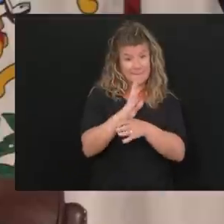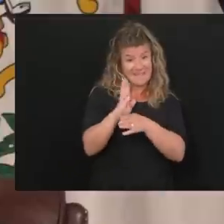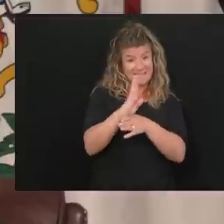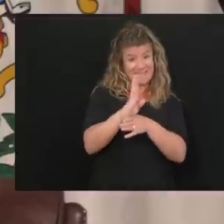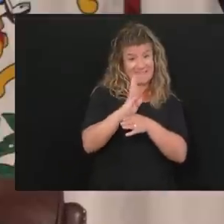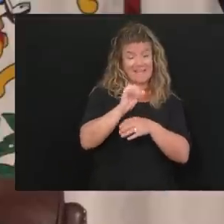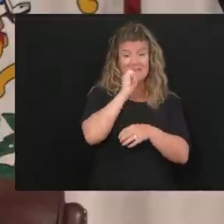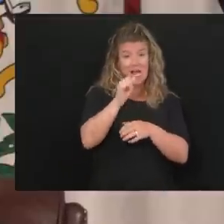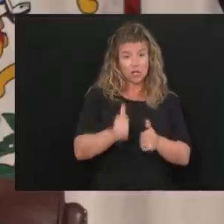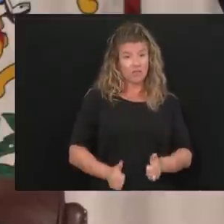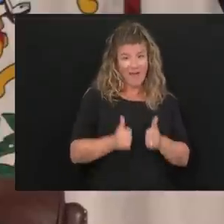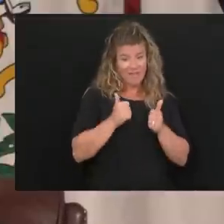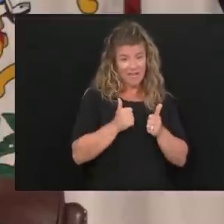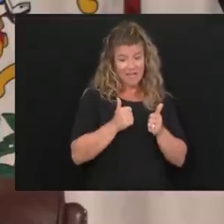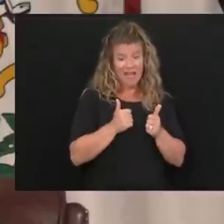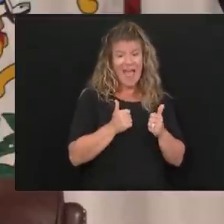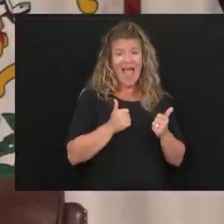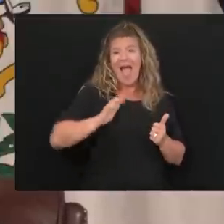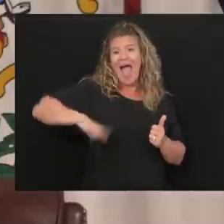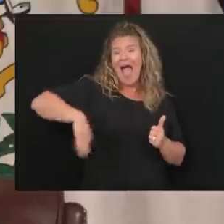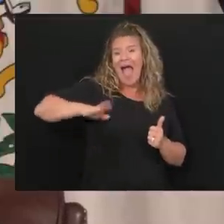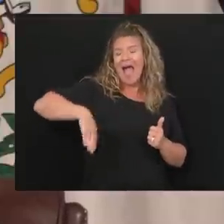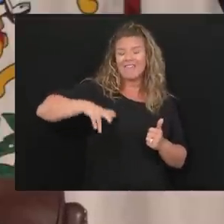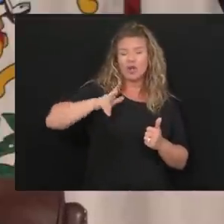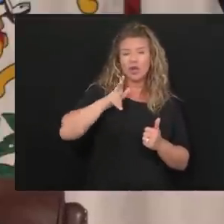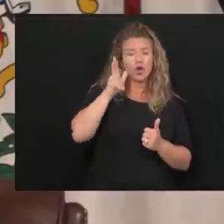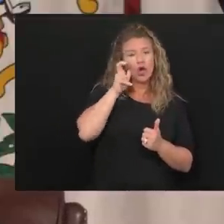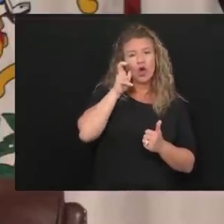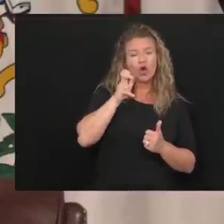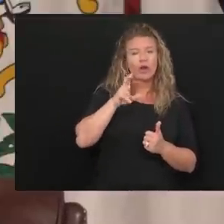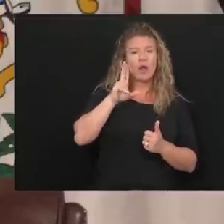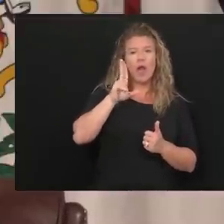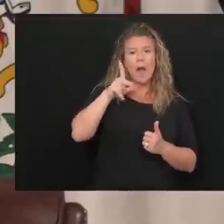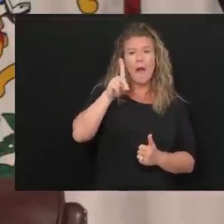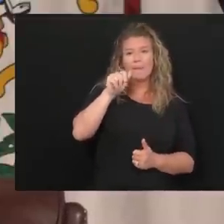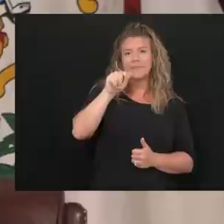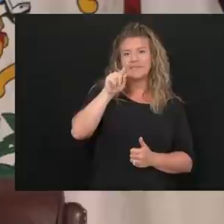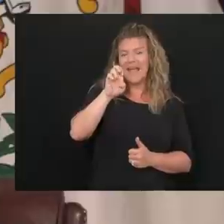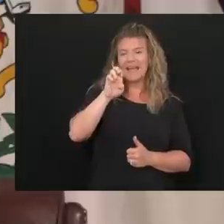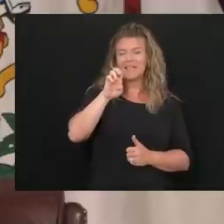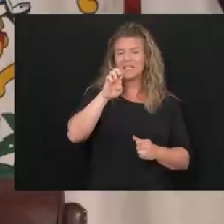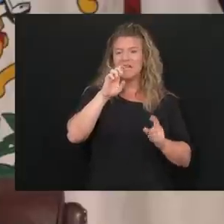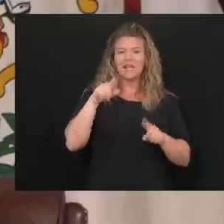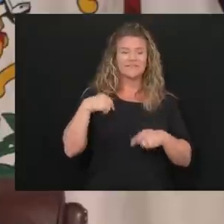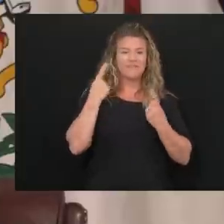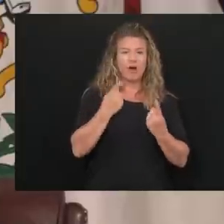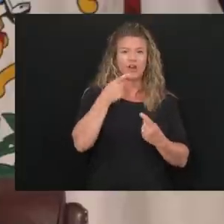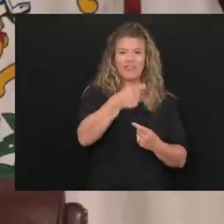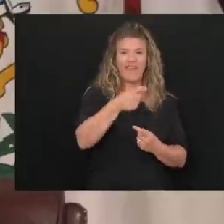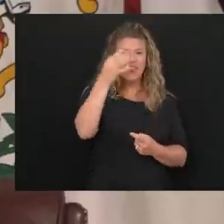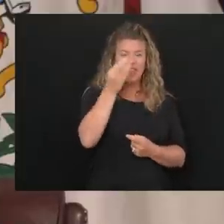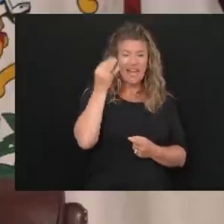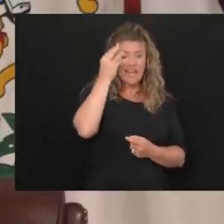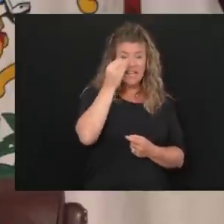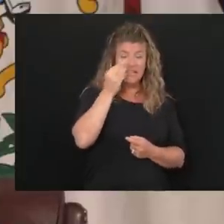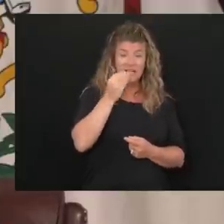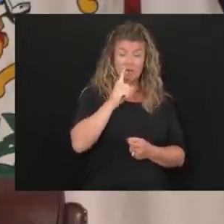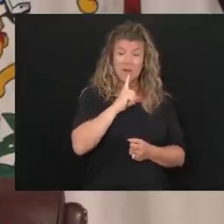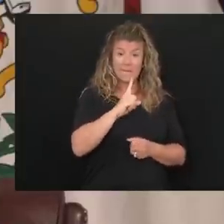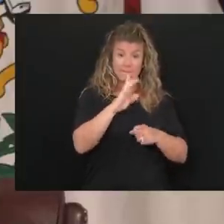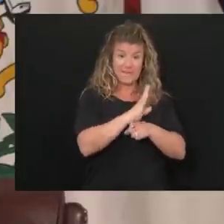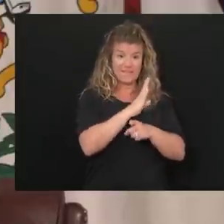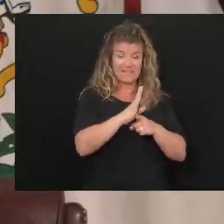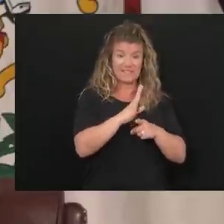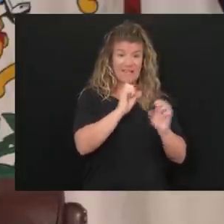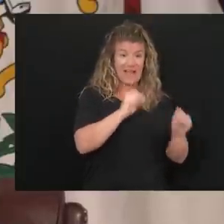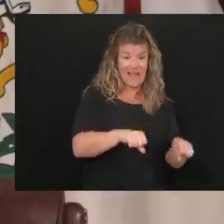not surviving and everything, I haven't gotten an update as, as far as what they think is businesses that won't